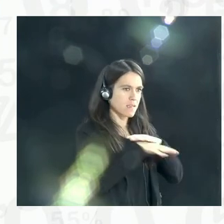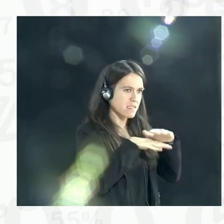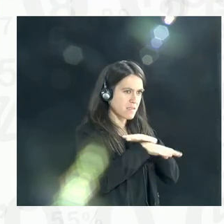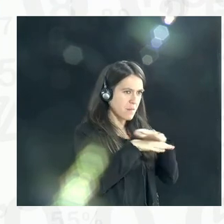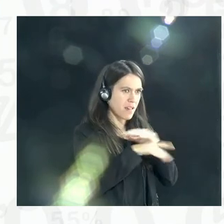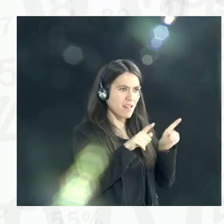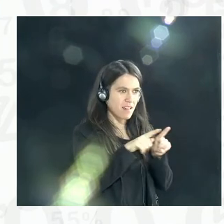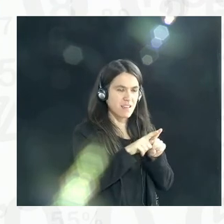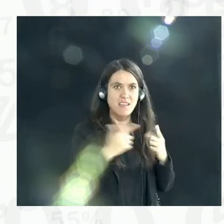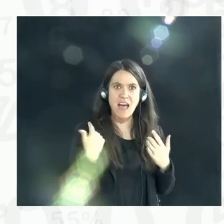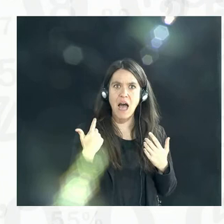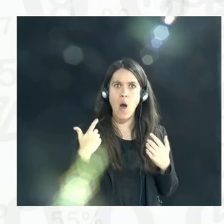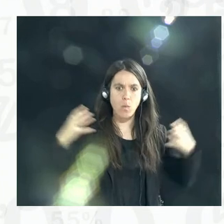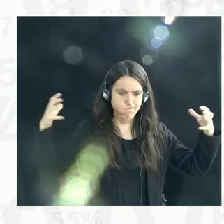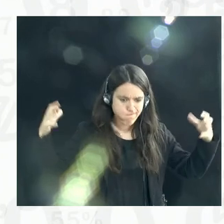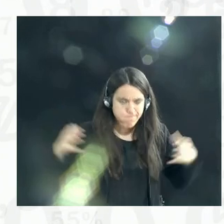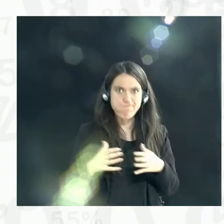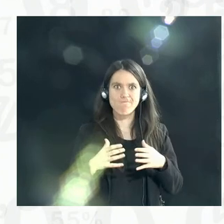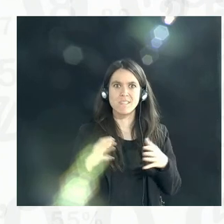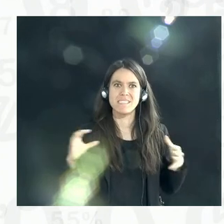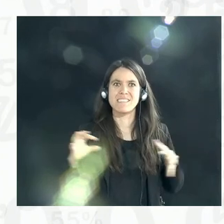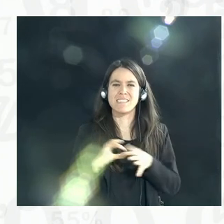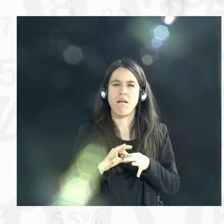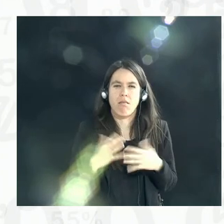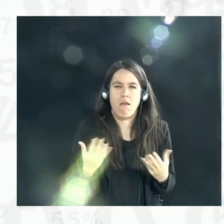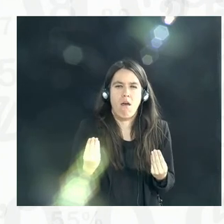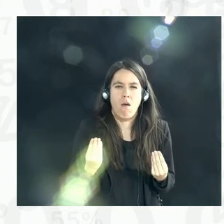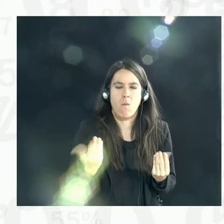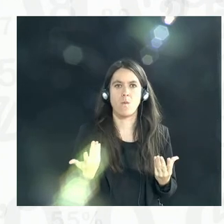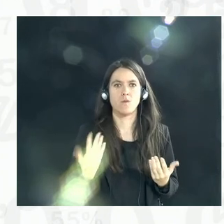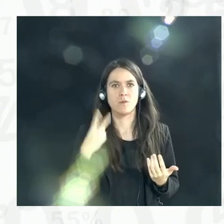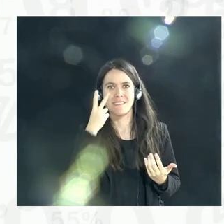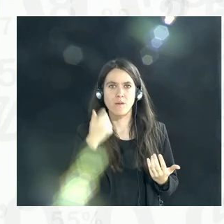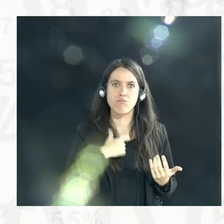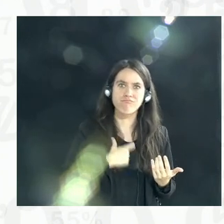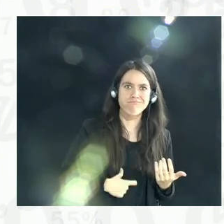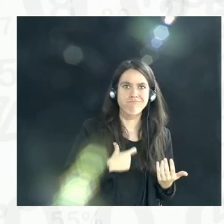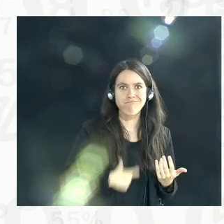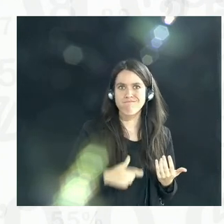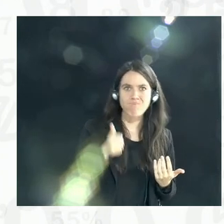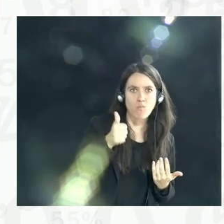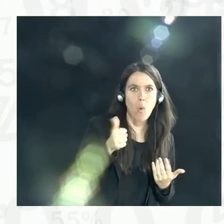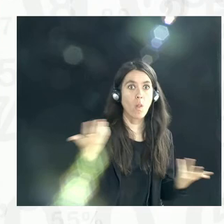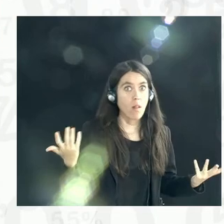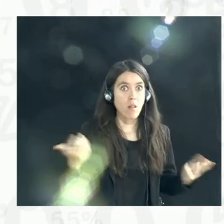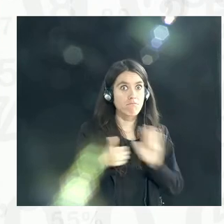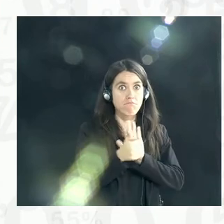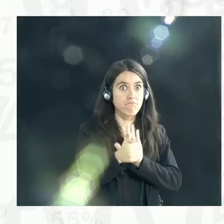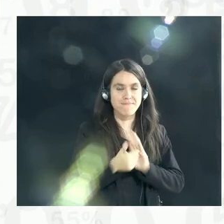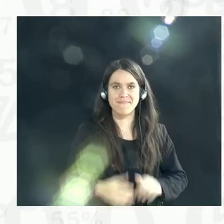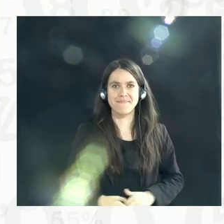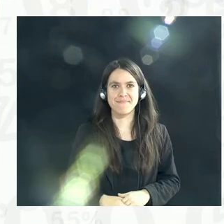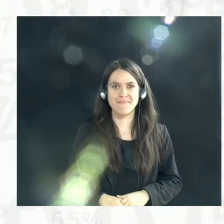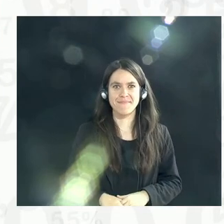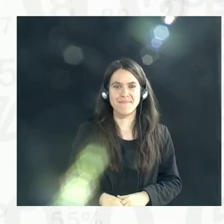bringing all these actors together. So where do you see the role for the NSO in this, Mr.